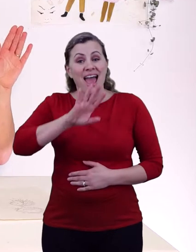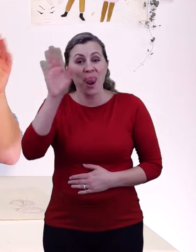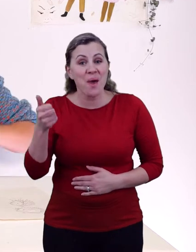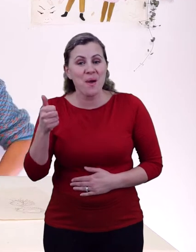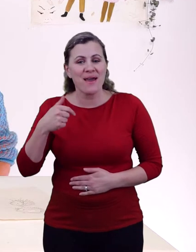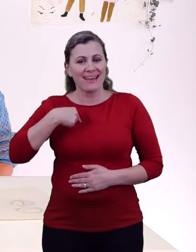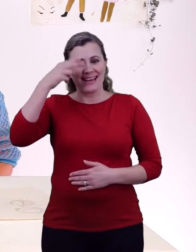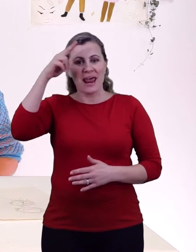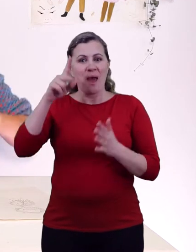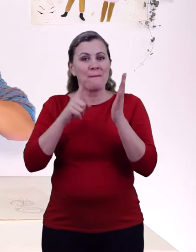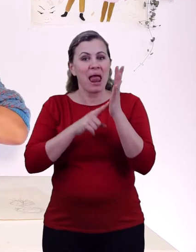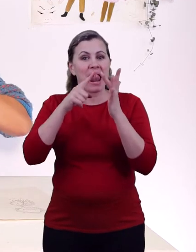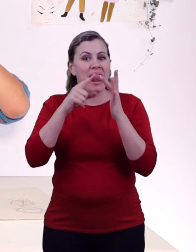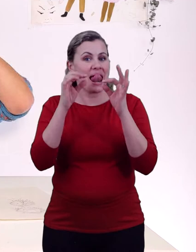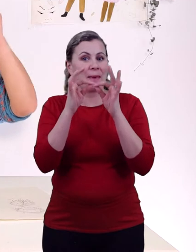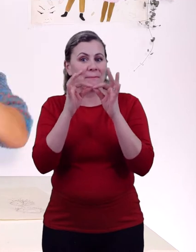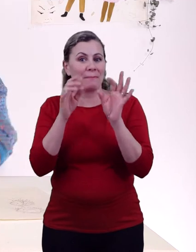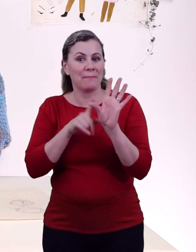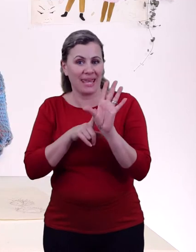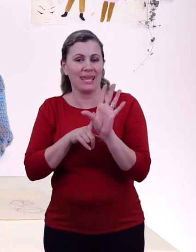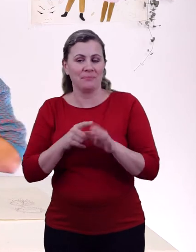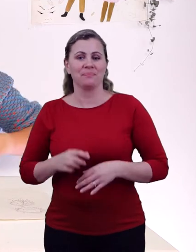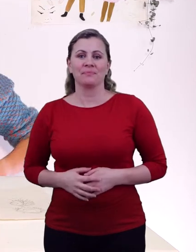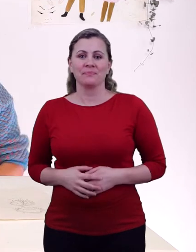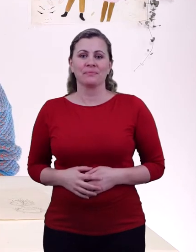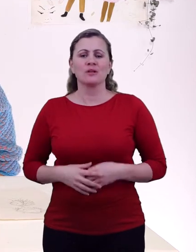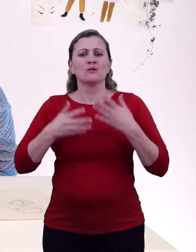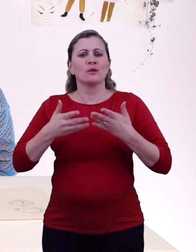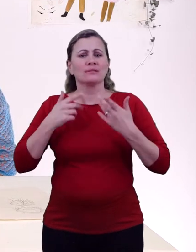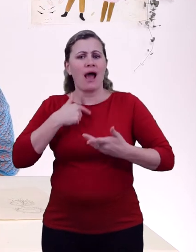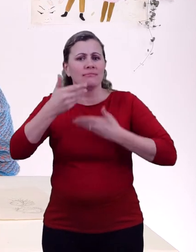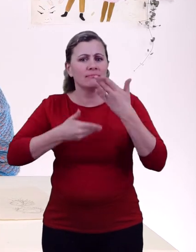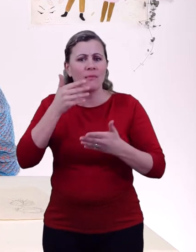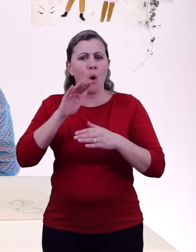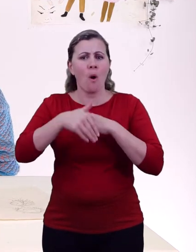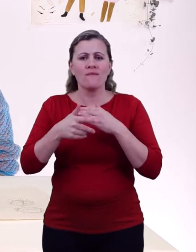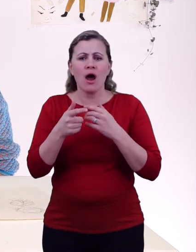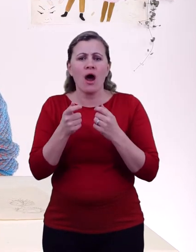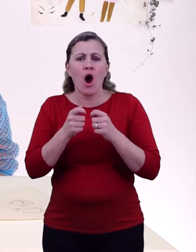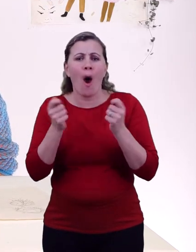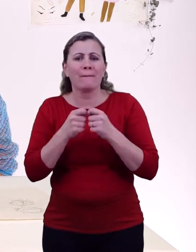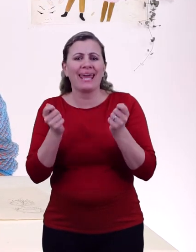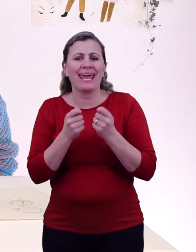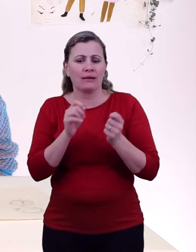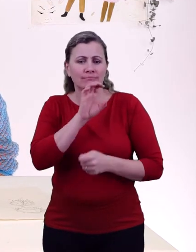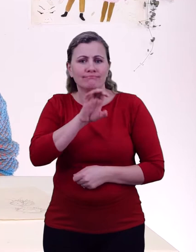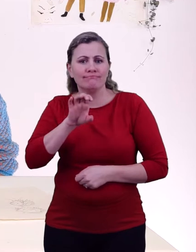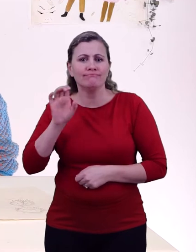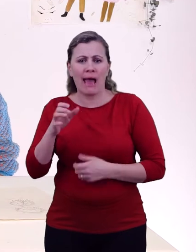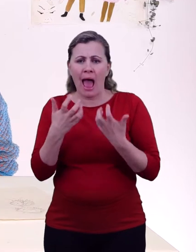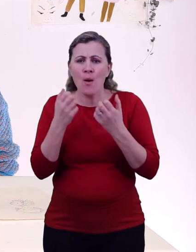Hello everyone, my name is Libby and I'm going to show you a few simple tips to create your own comic strip.